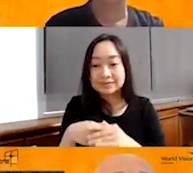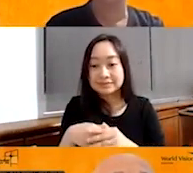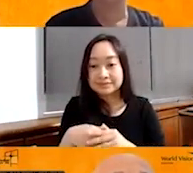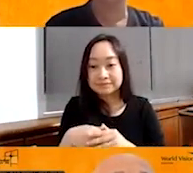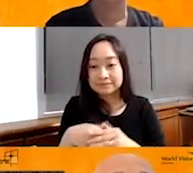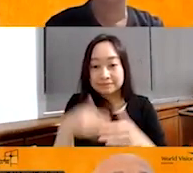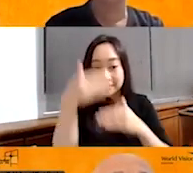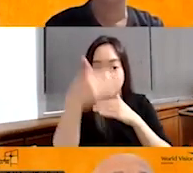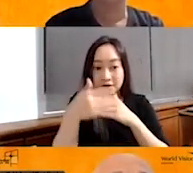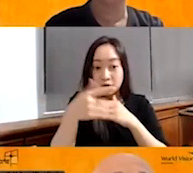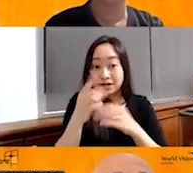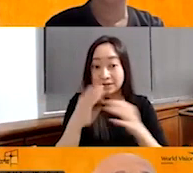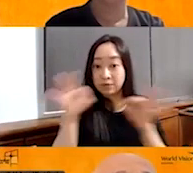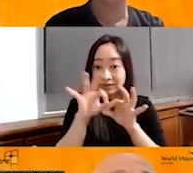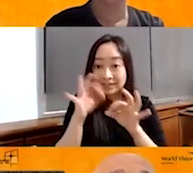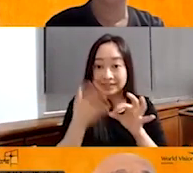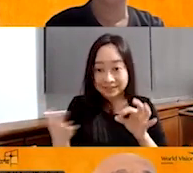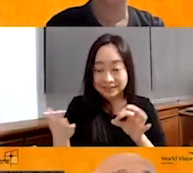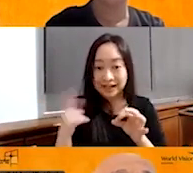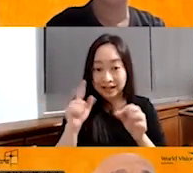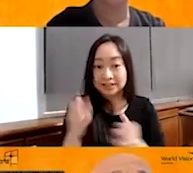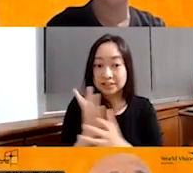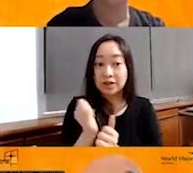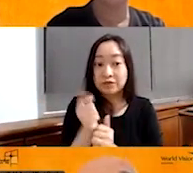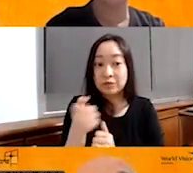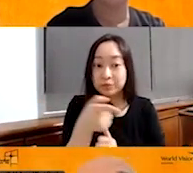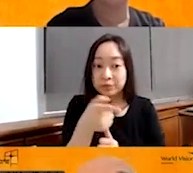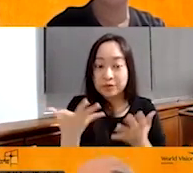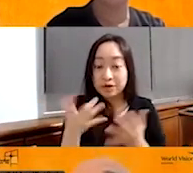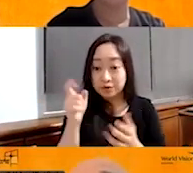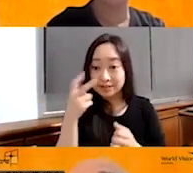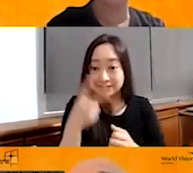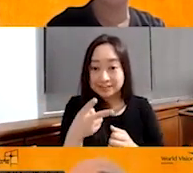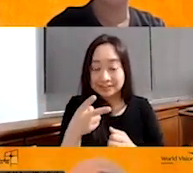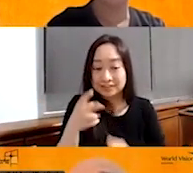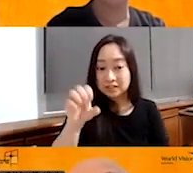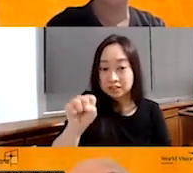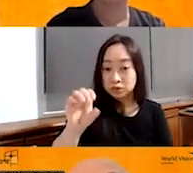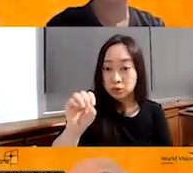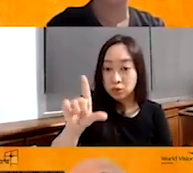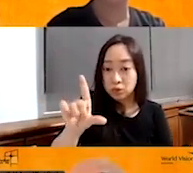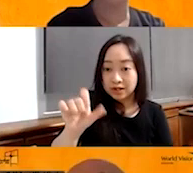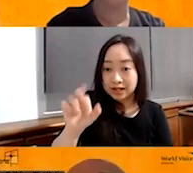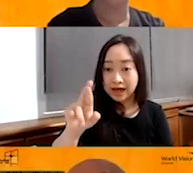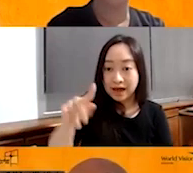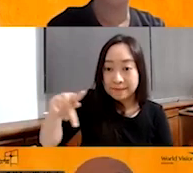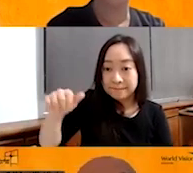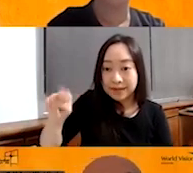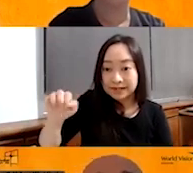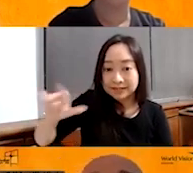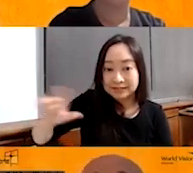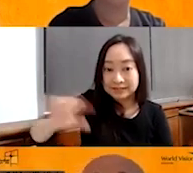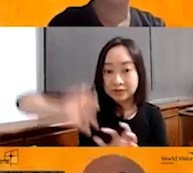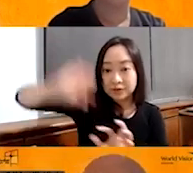One important thing that I can share with you is that you can see the solar panels over one roof.